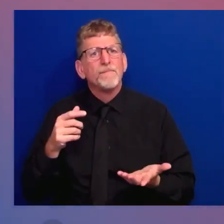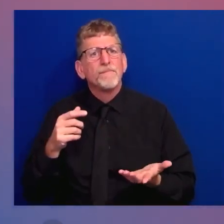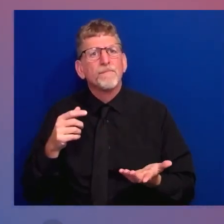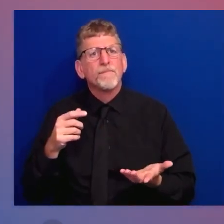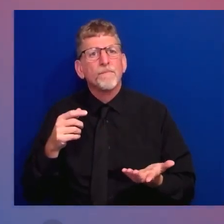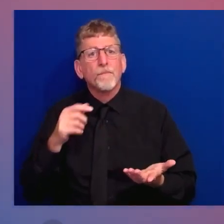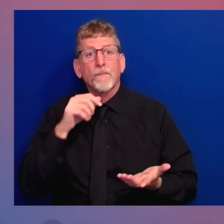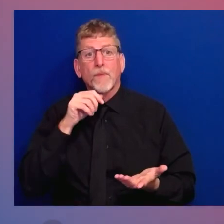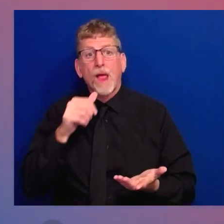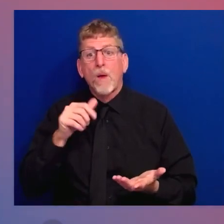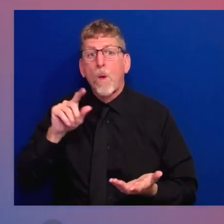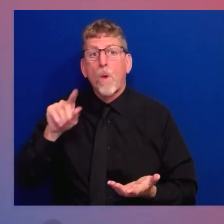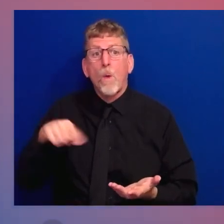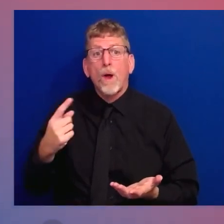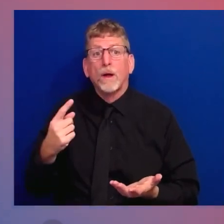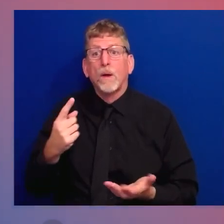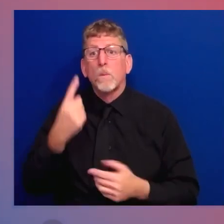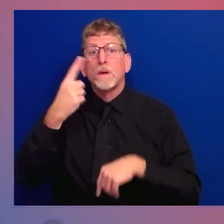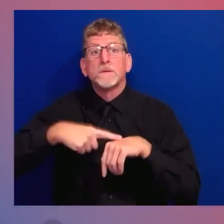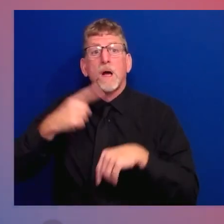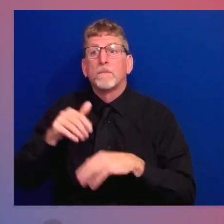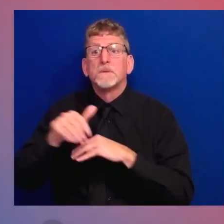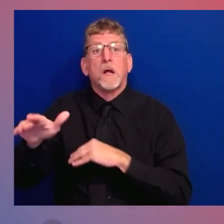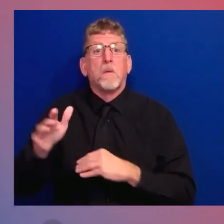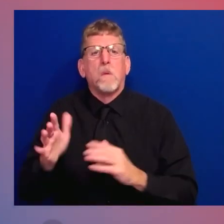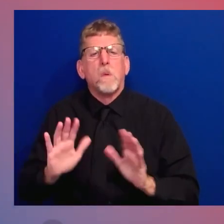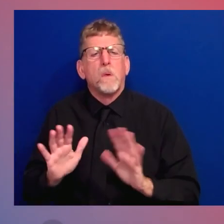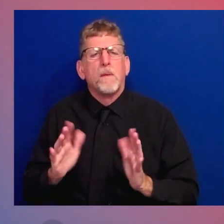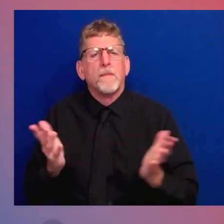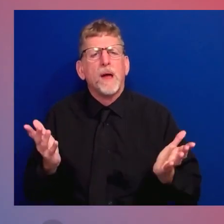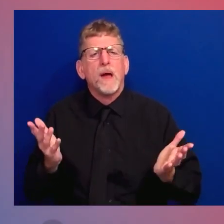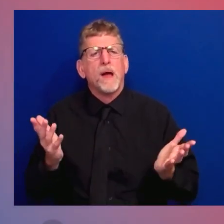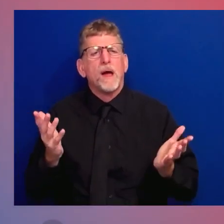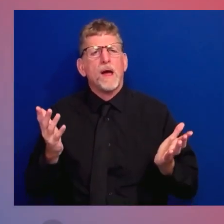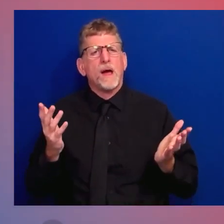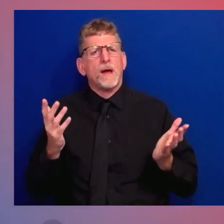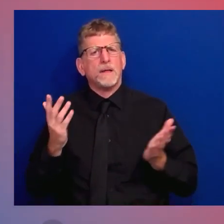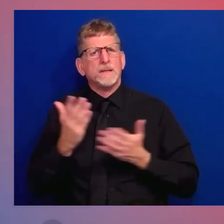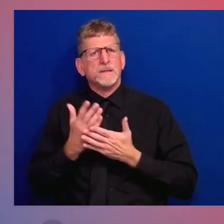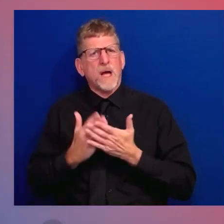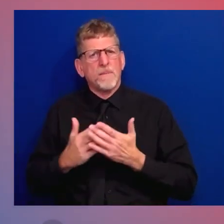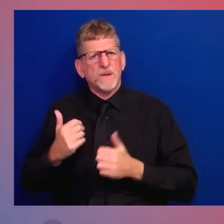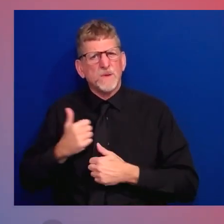three, four times, into harm's way, they'd come home and go back.